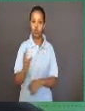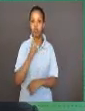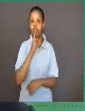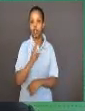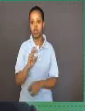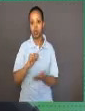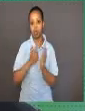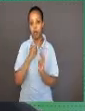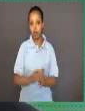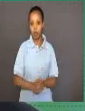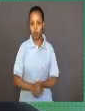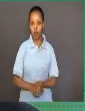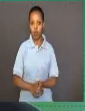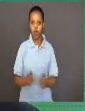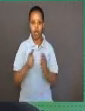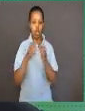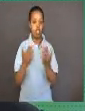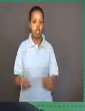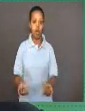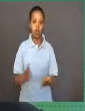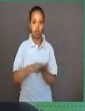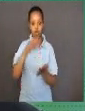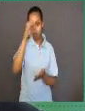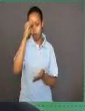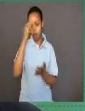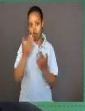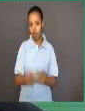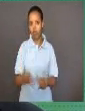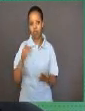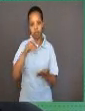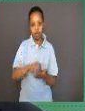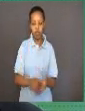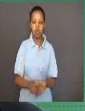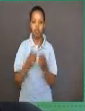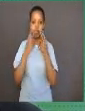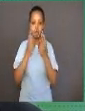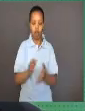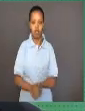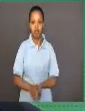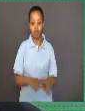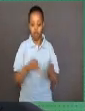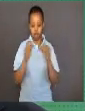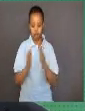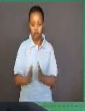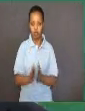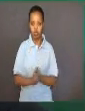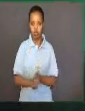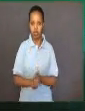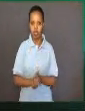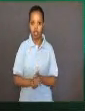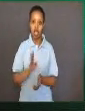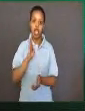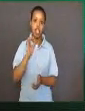Let's review what we have learned today, students. The